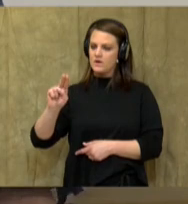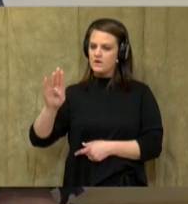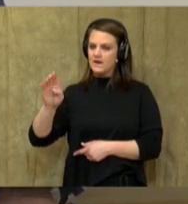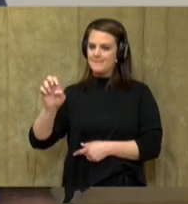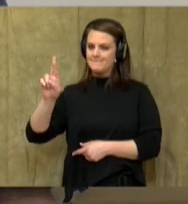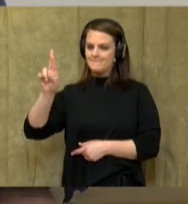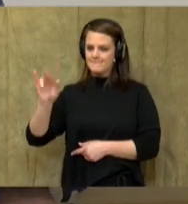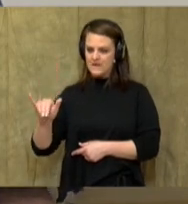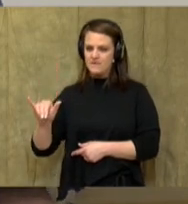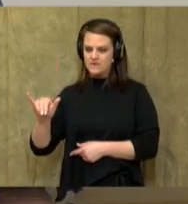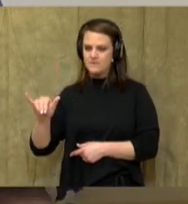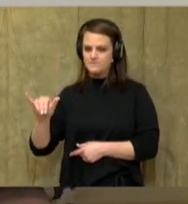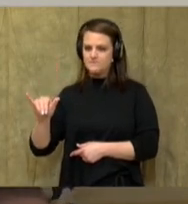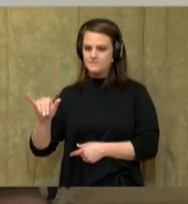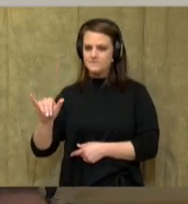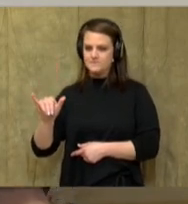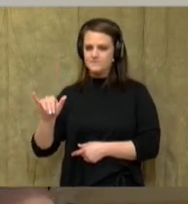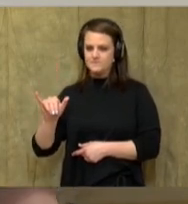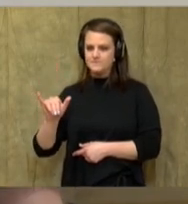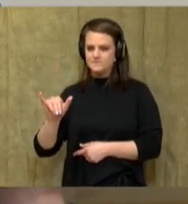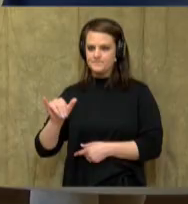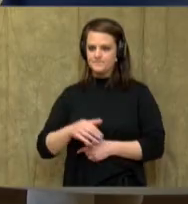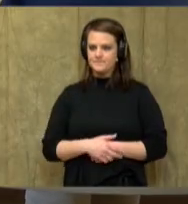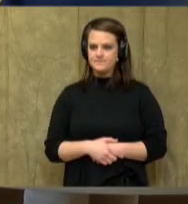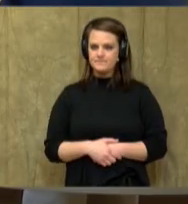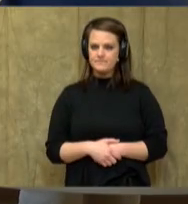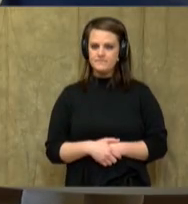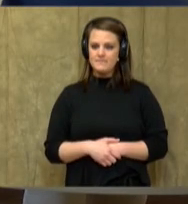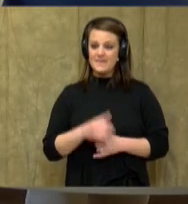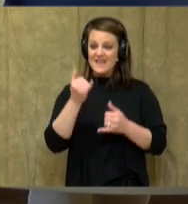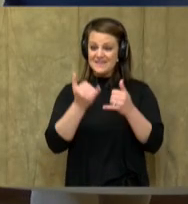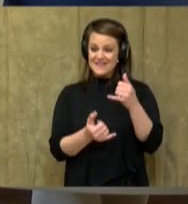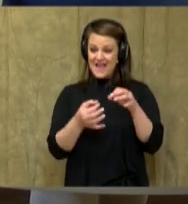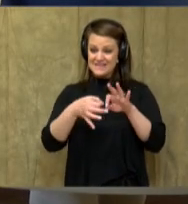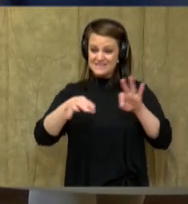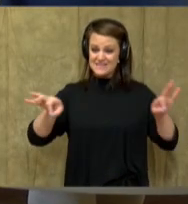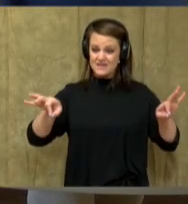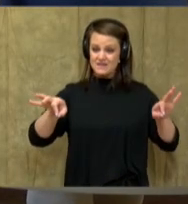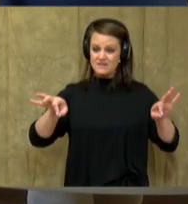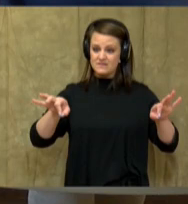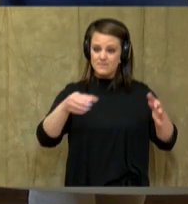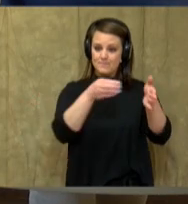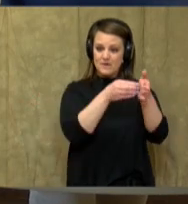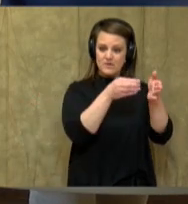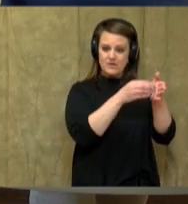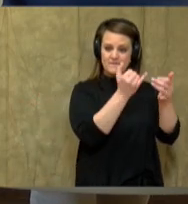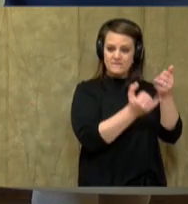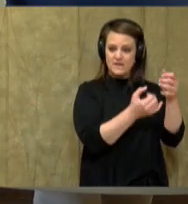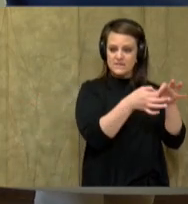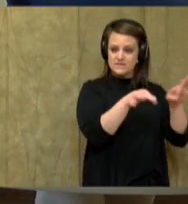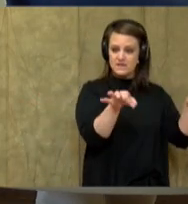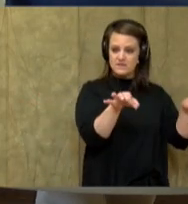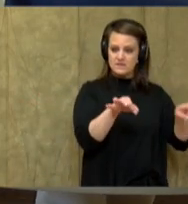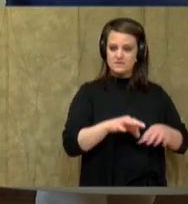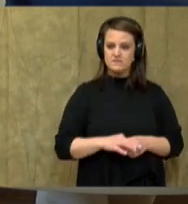blankets and rugs, so fabrics. And the last sentence of the first paragraph tells us, and they